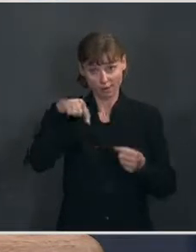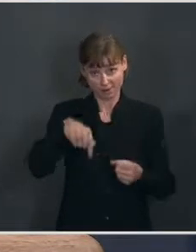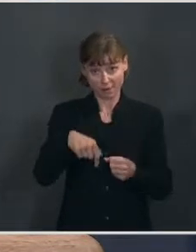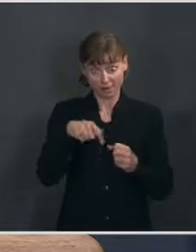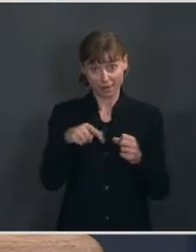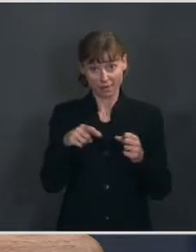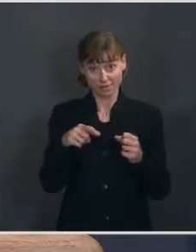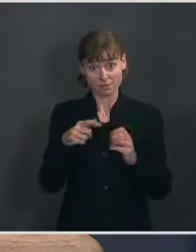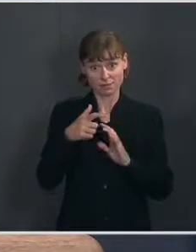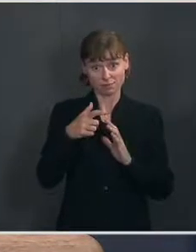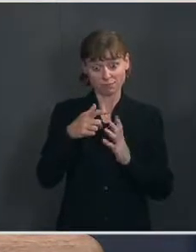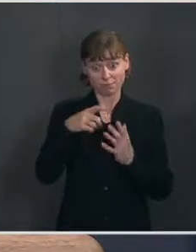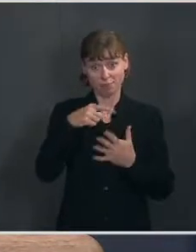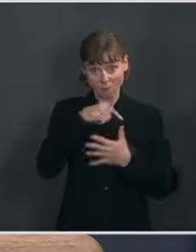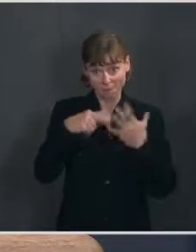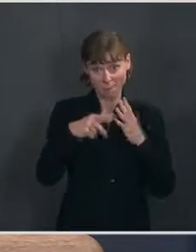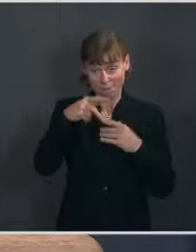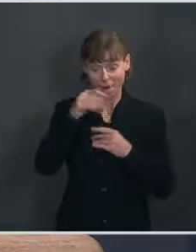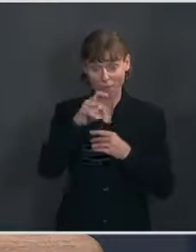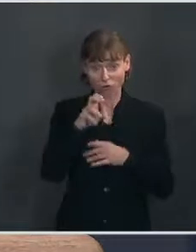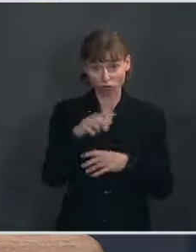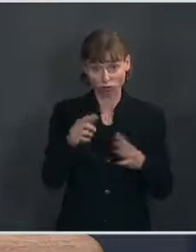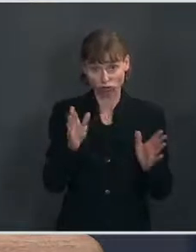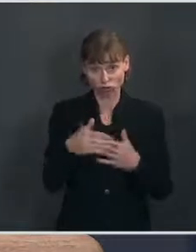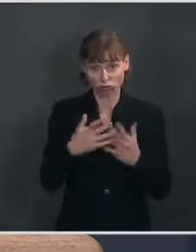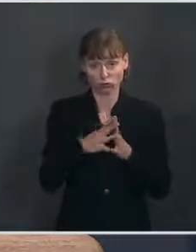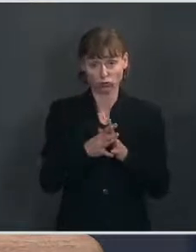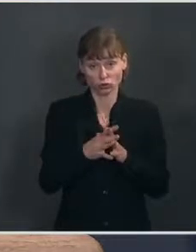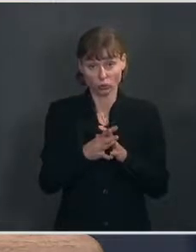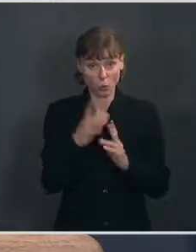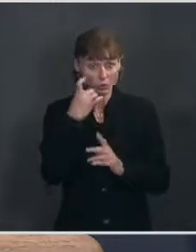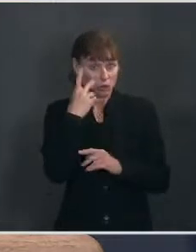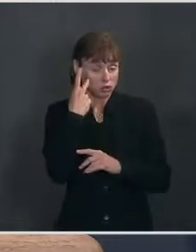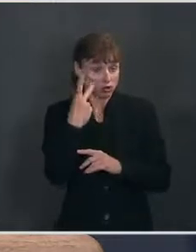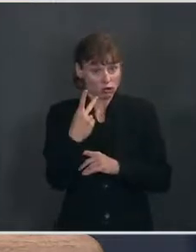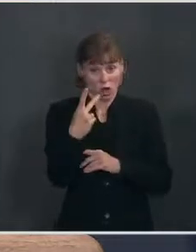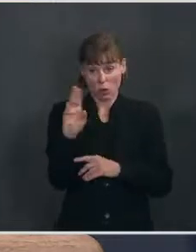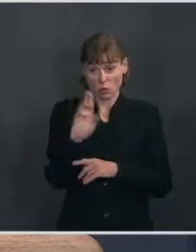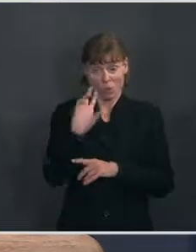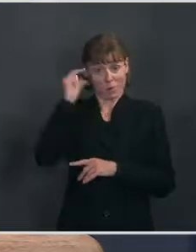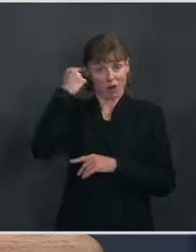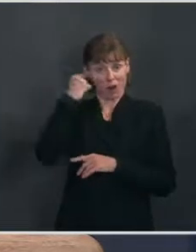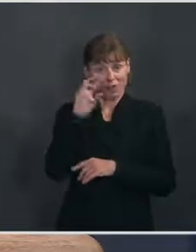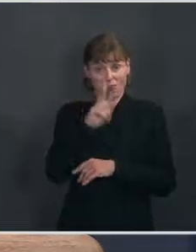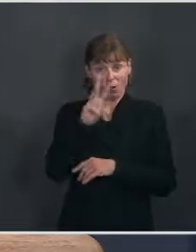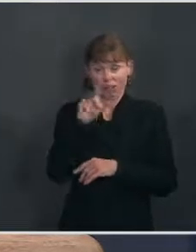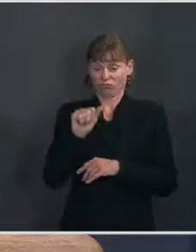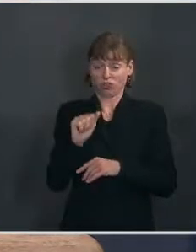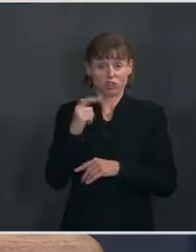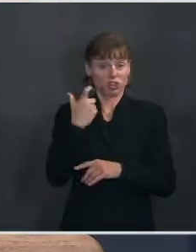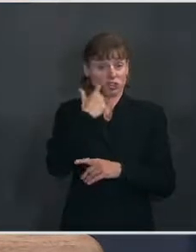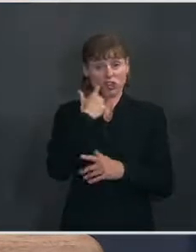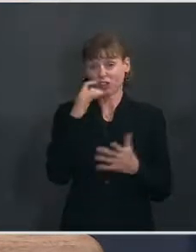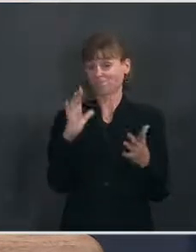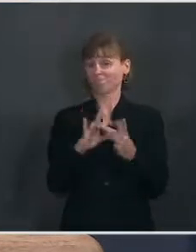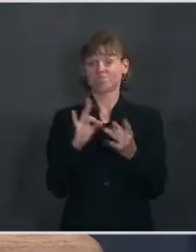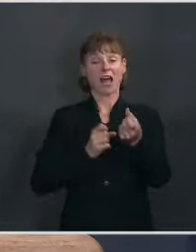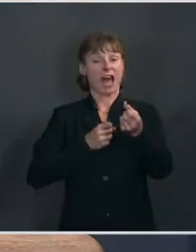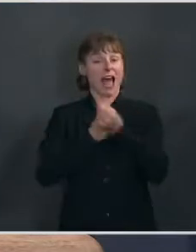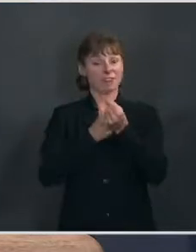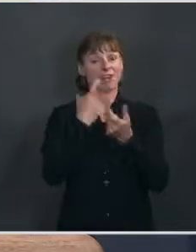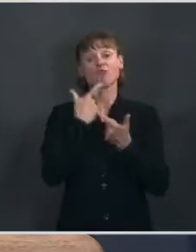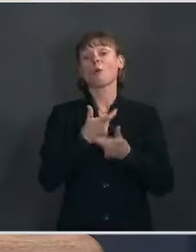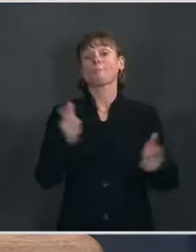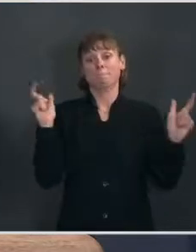package. The The Ms. Democrats and Republicans. We just saw the Republican Governor of West Virginia come out earlier today and advocate for a big